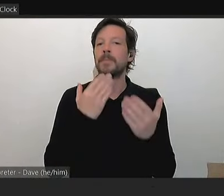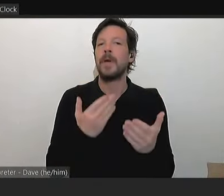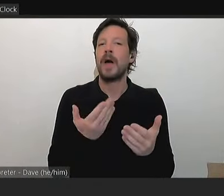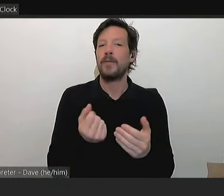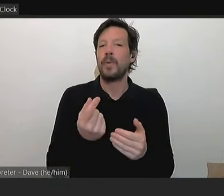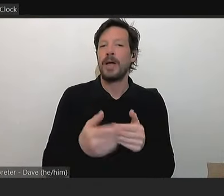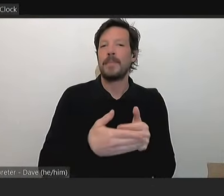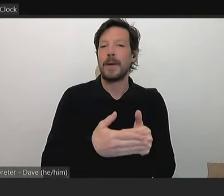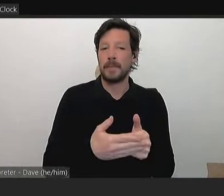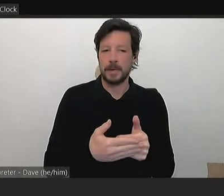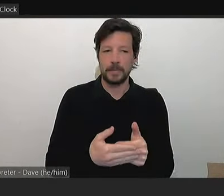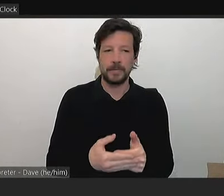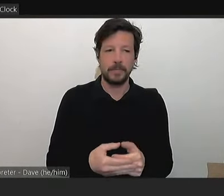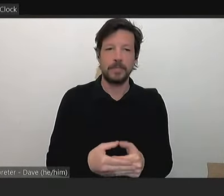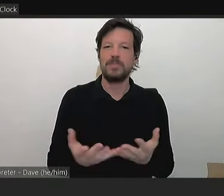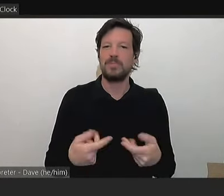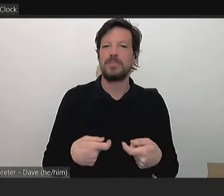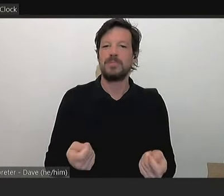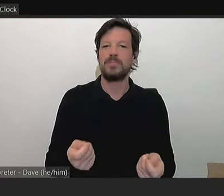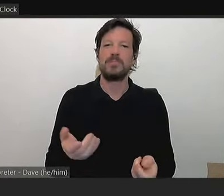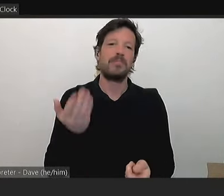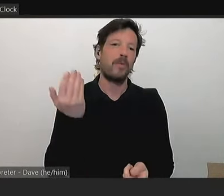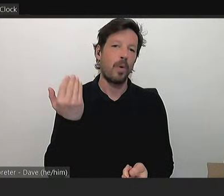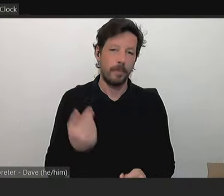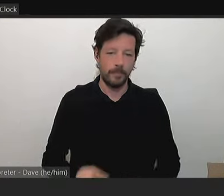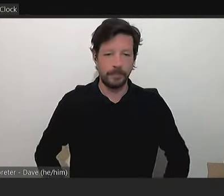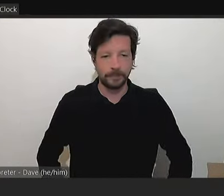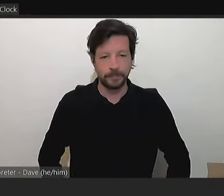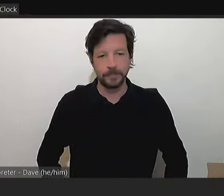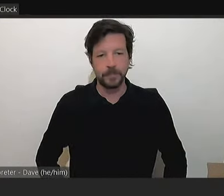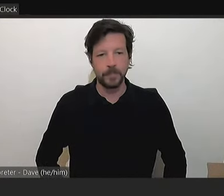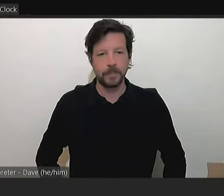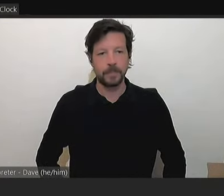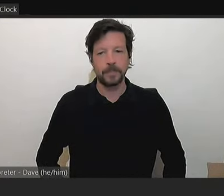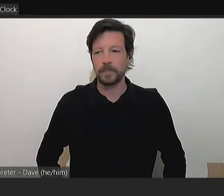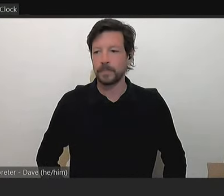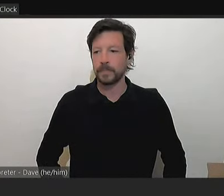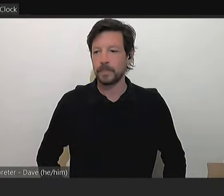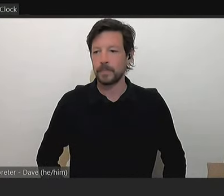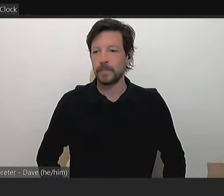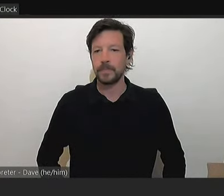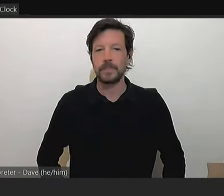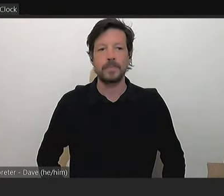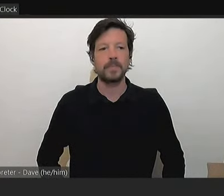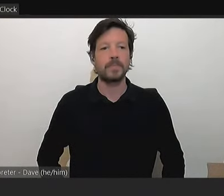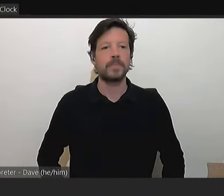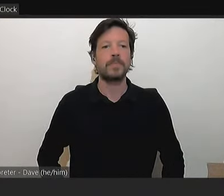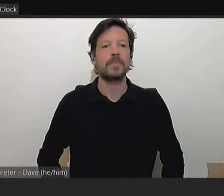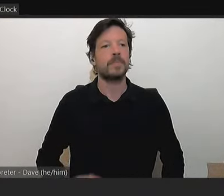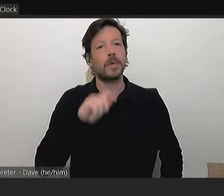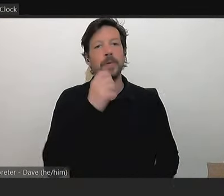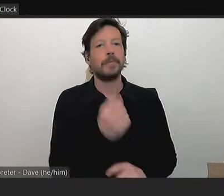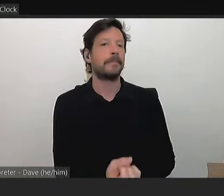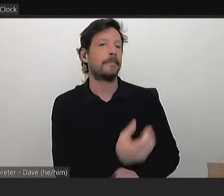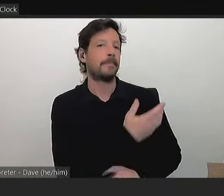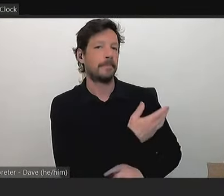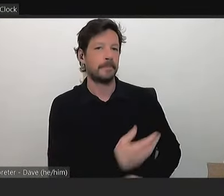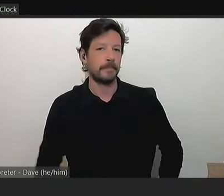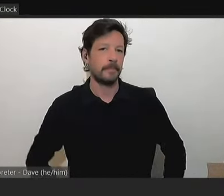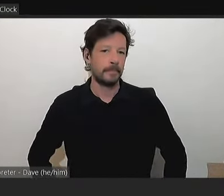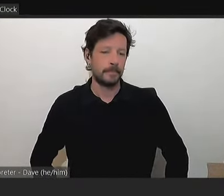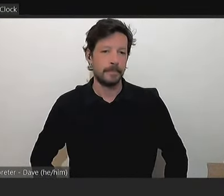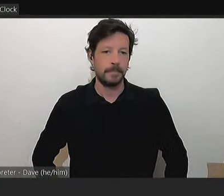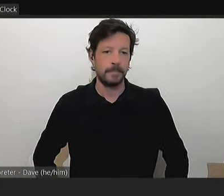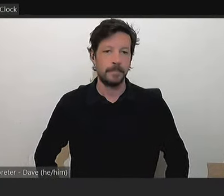and which has been circulated to councillors. Thank you. We'll just wait for that to come up on the screen. Um,